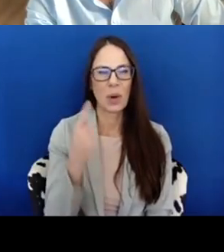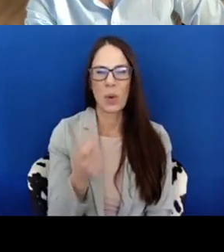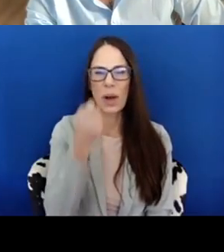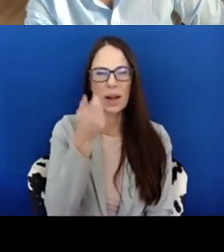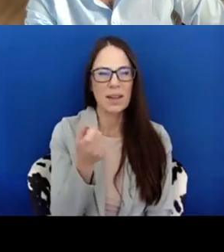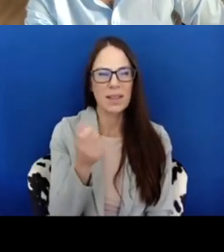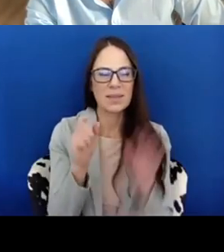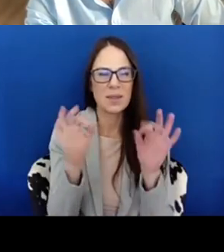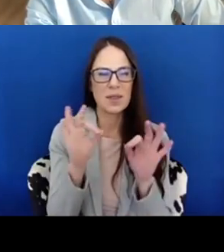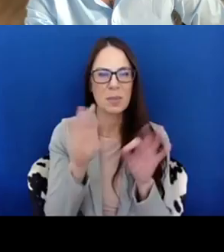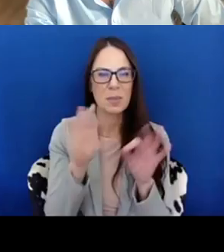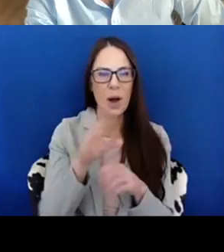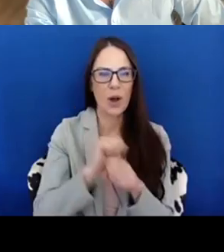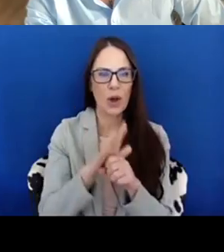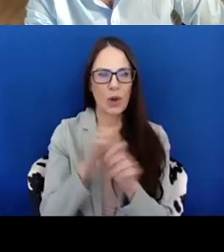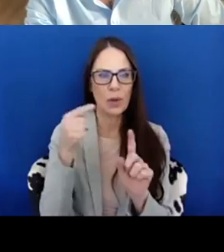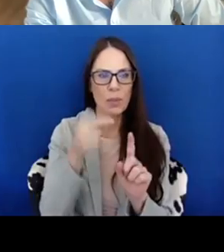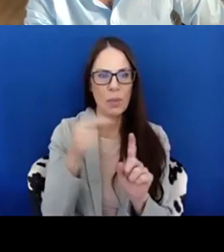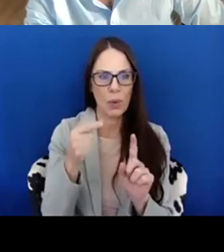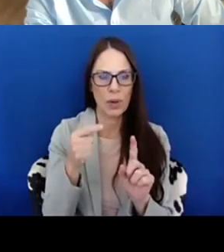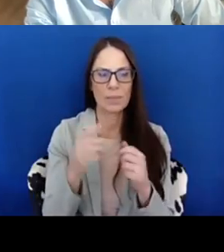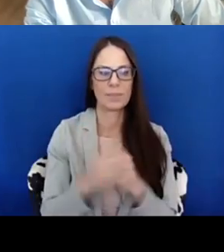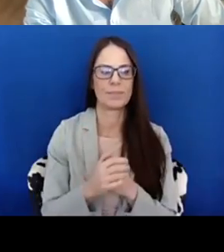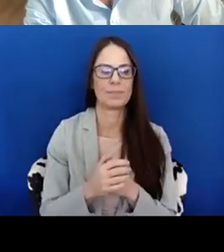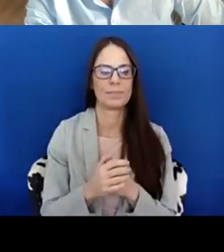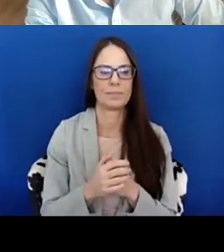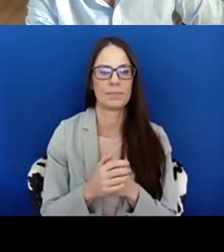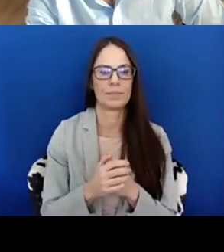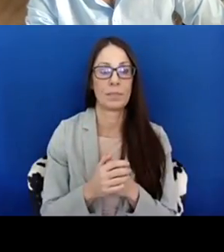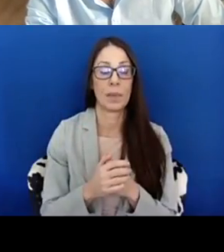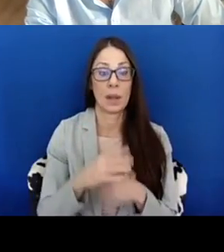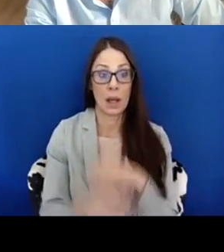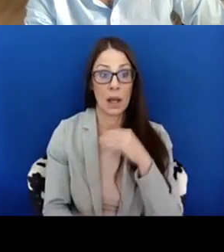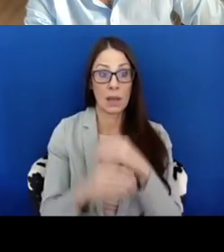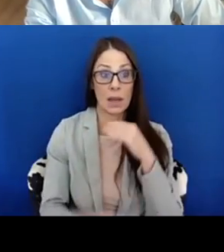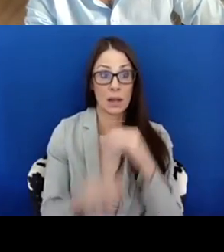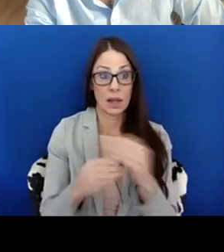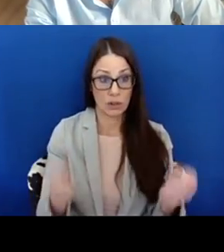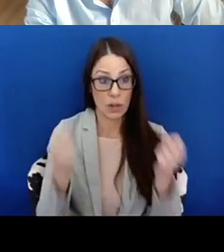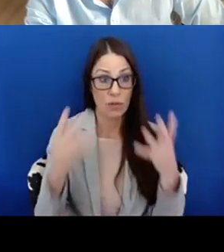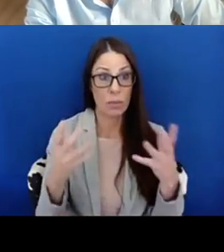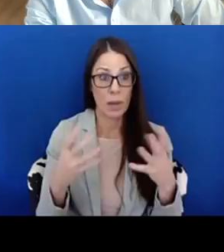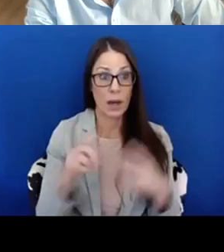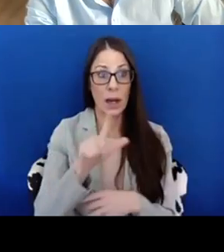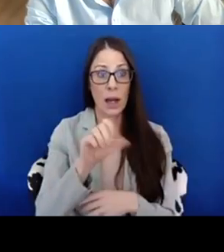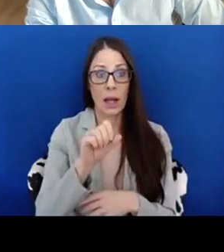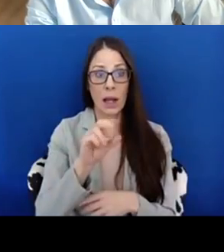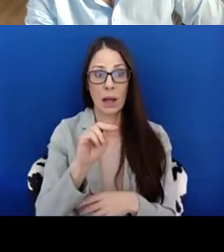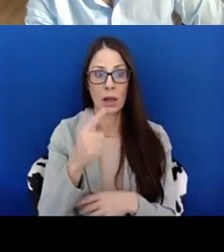is that the addition of many long term, you know, long haul COVID patients,